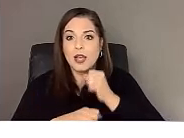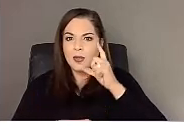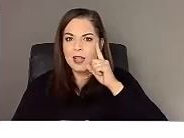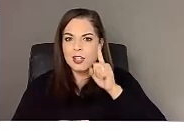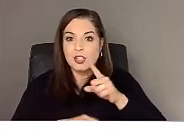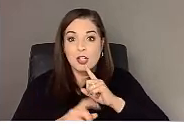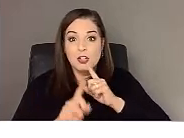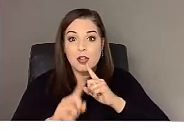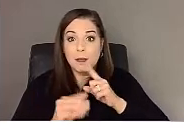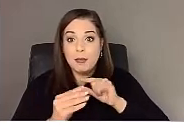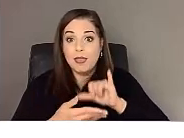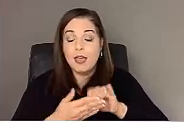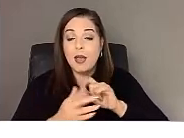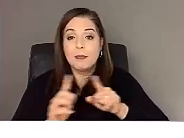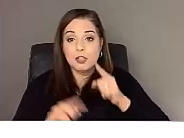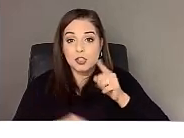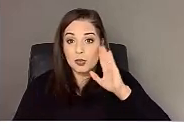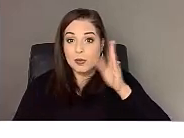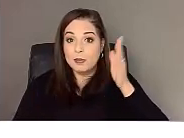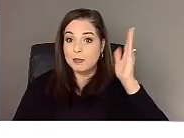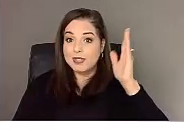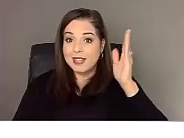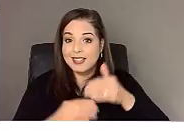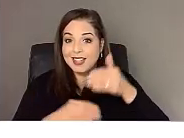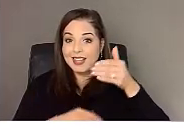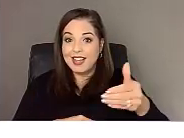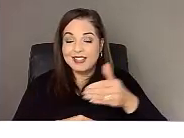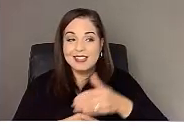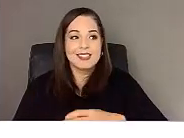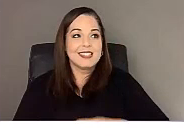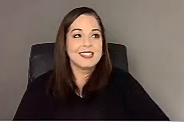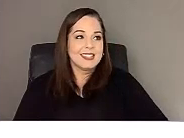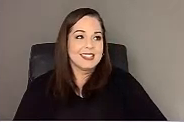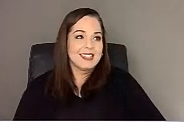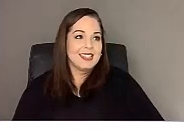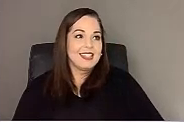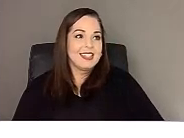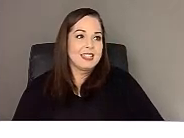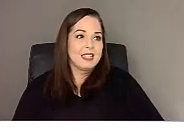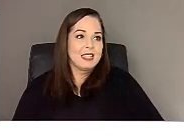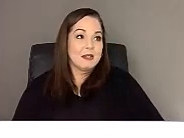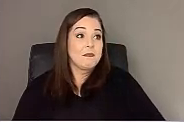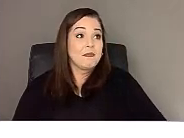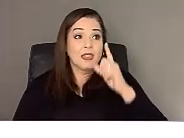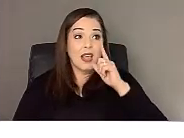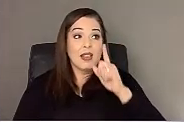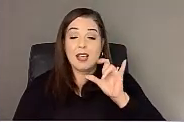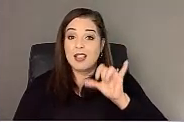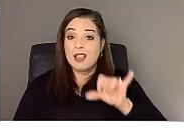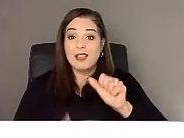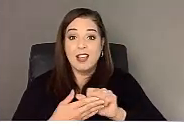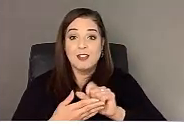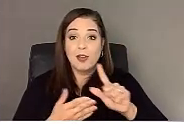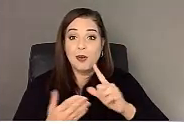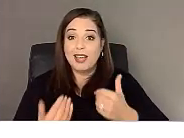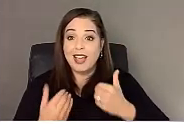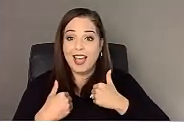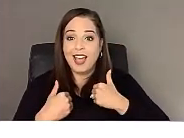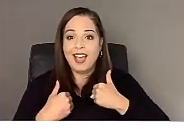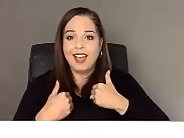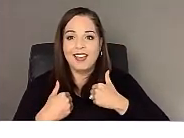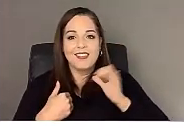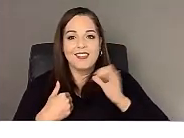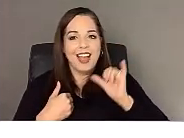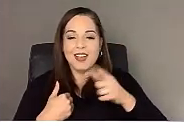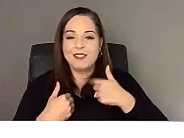be, uh, presenting next. And so, um, uh, I think that's all we really have. That's what I, yeah, I'll